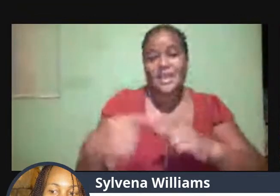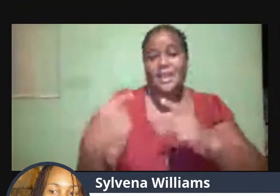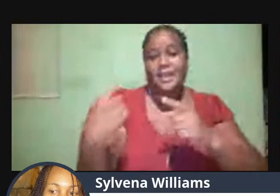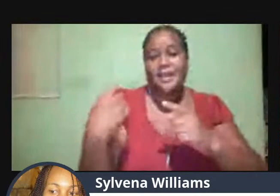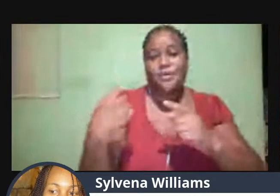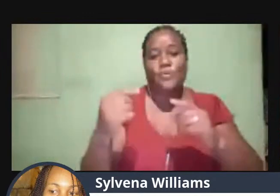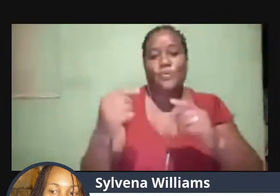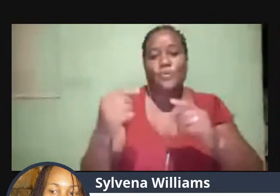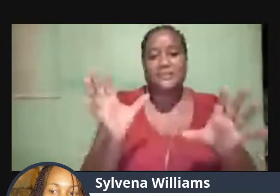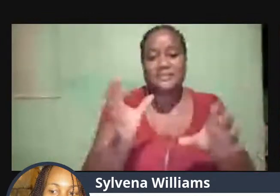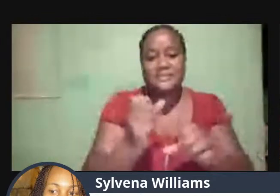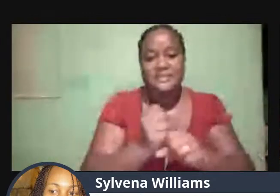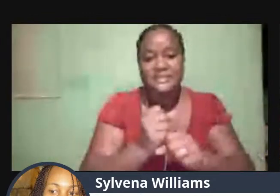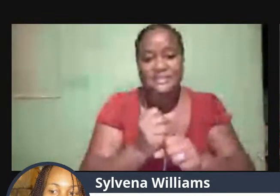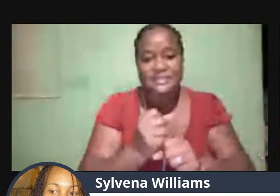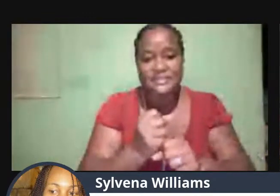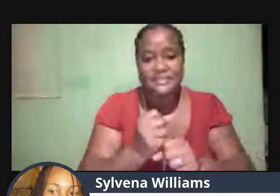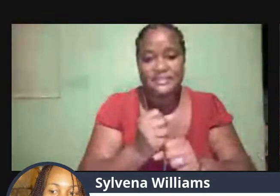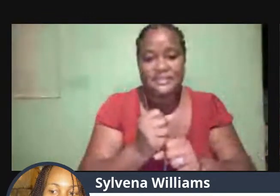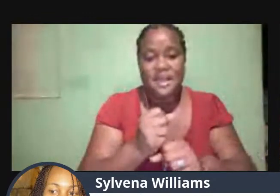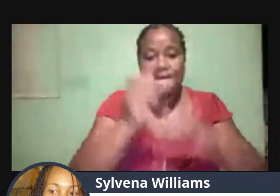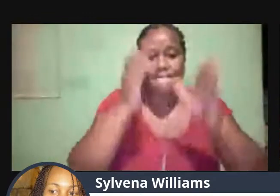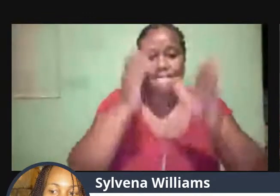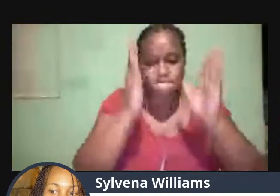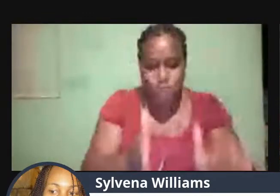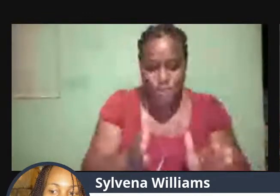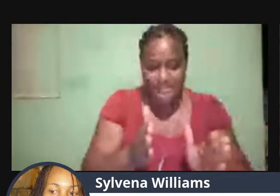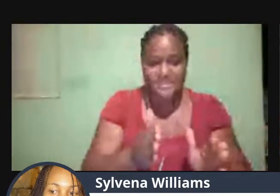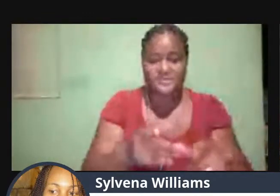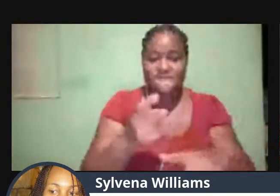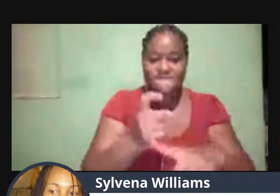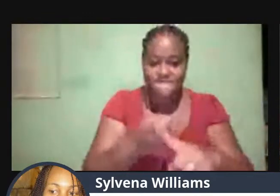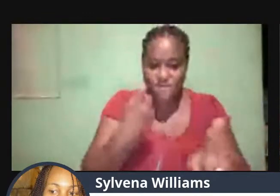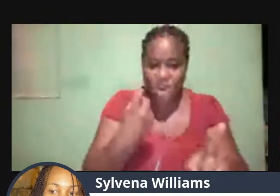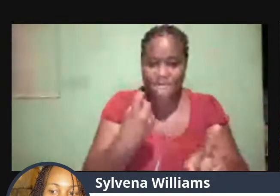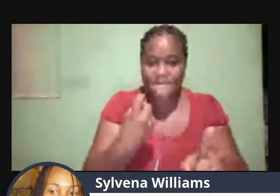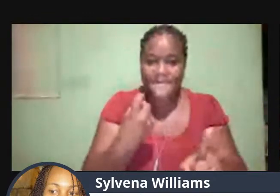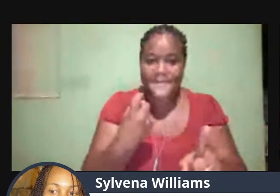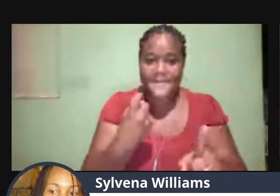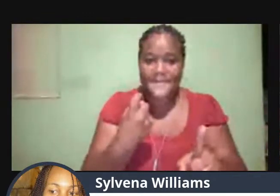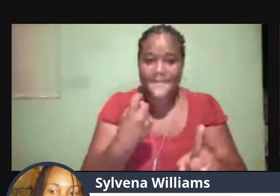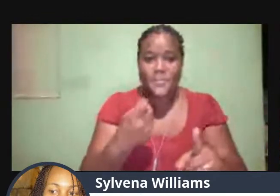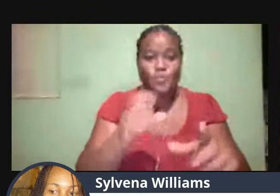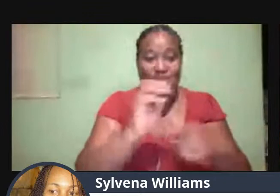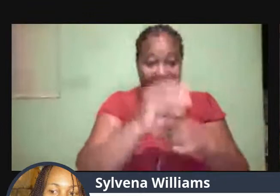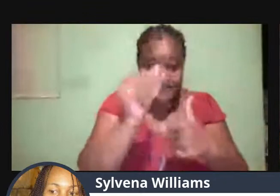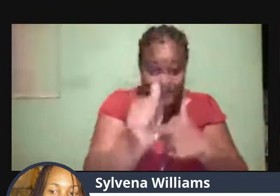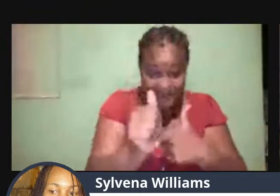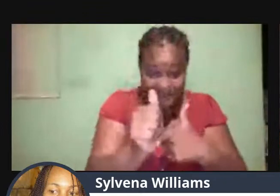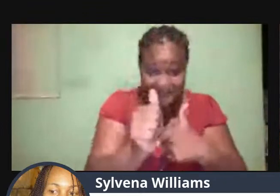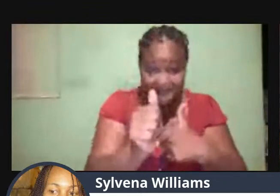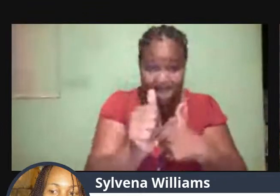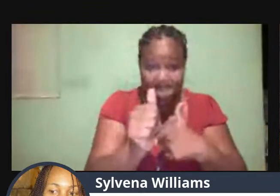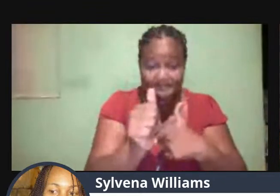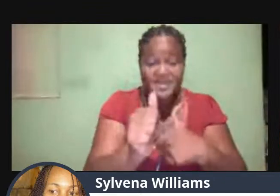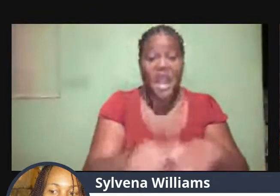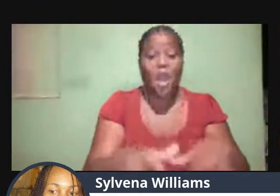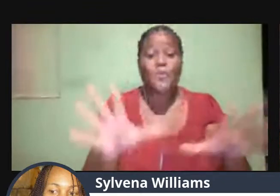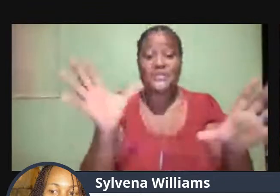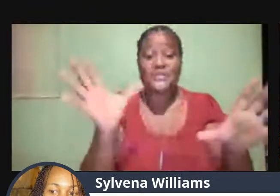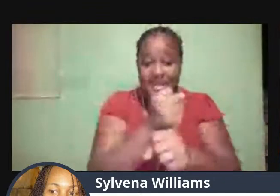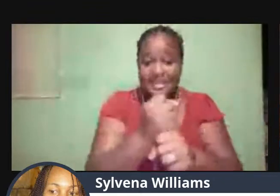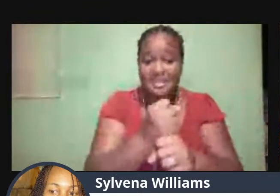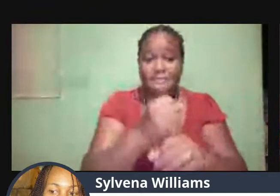persons from. Who are with disability. And we will also be taking persons.